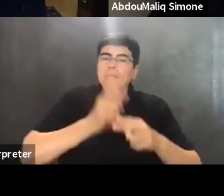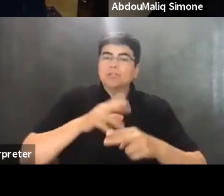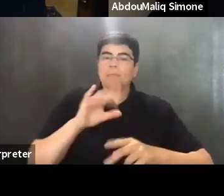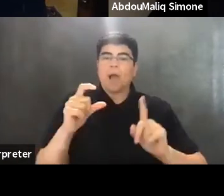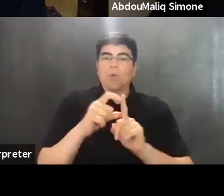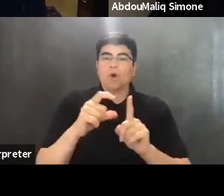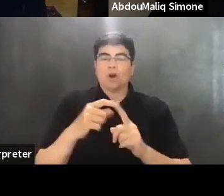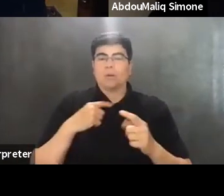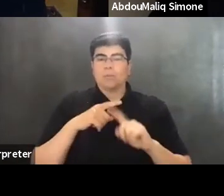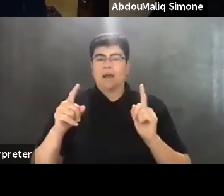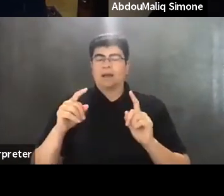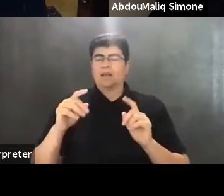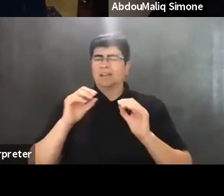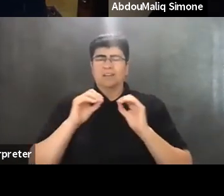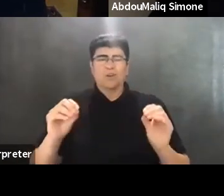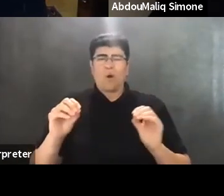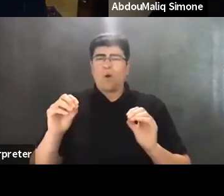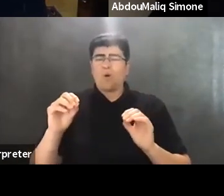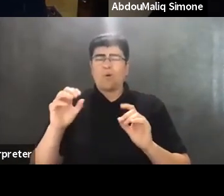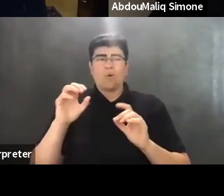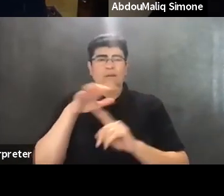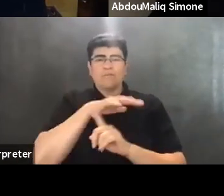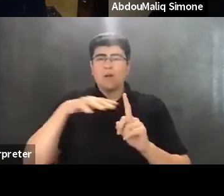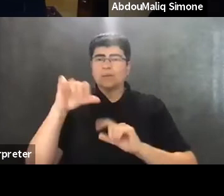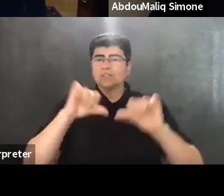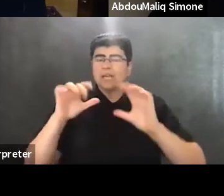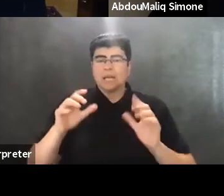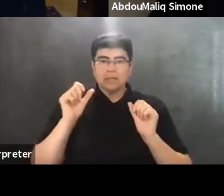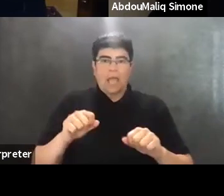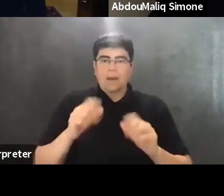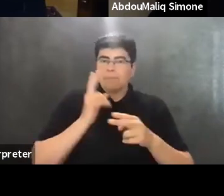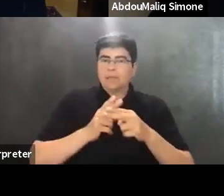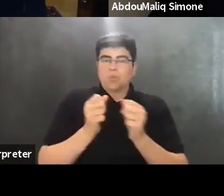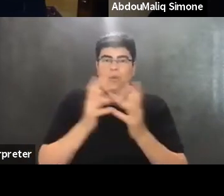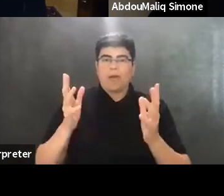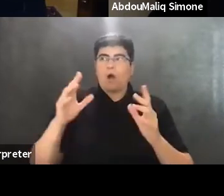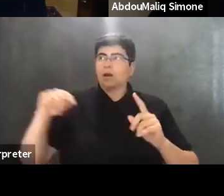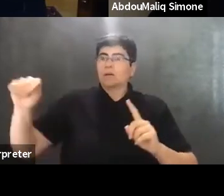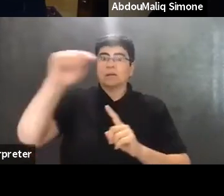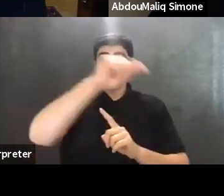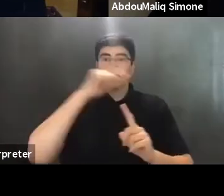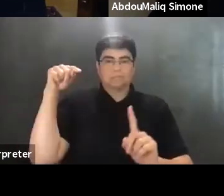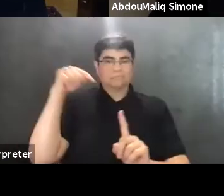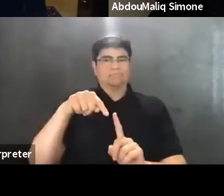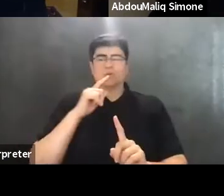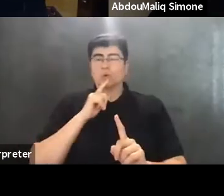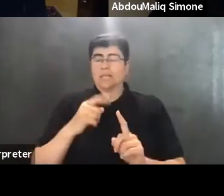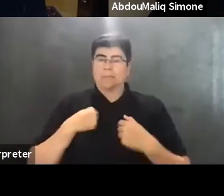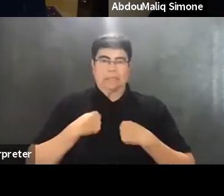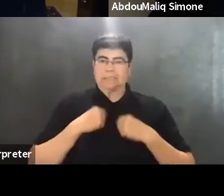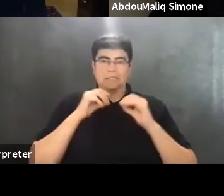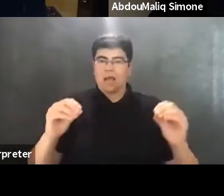scientist that can say very wise things about it, but from the limited non-scientific knowledge I have, I don't think we could speak of